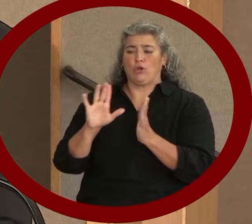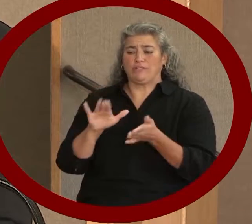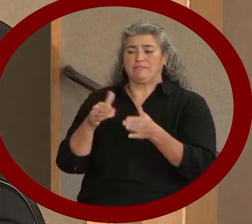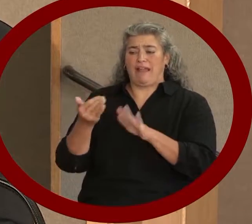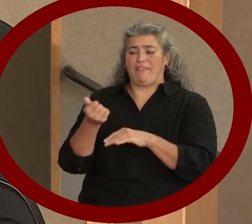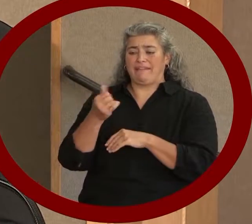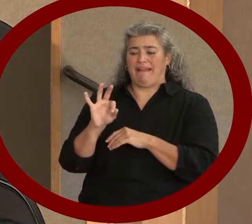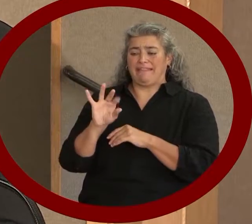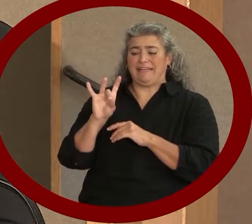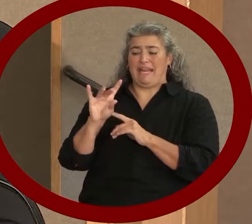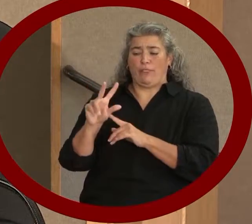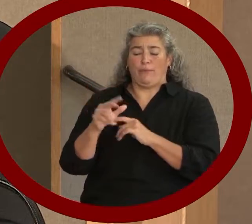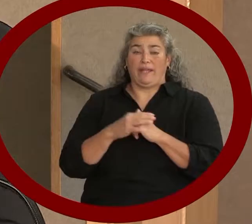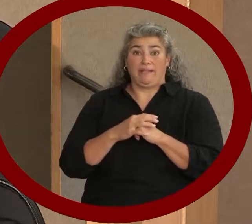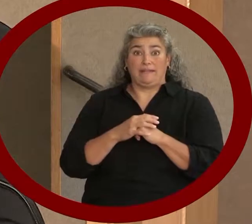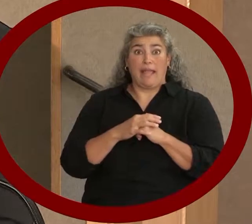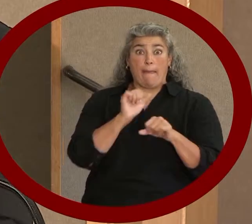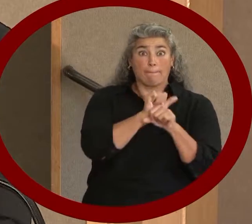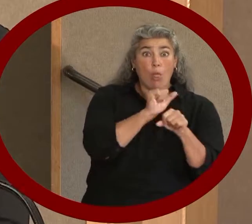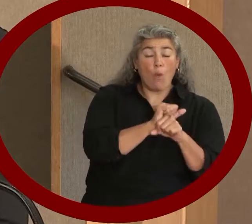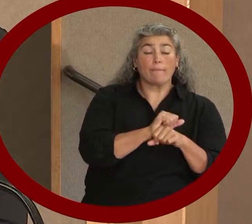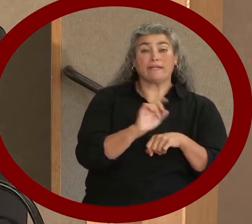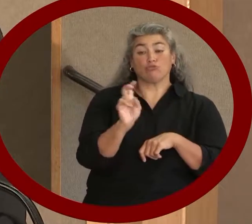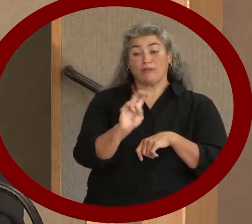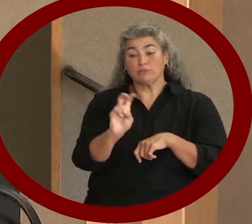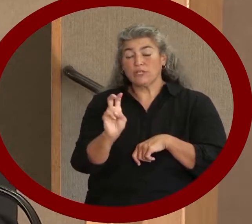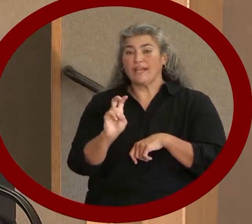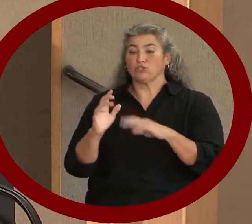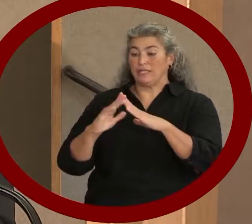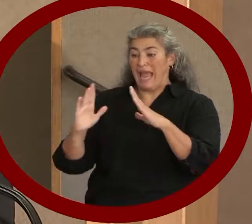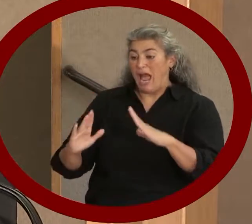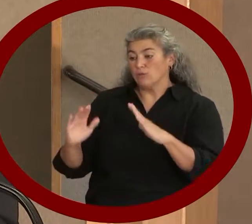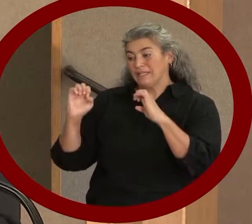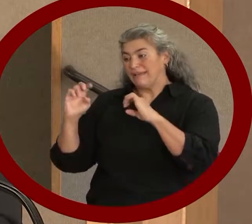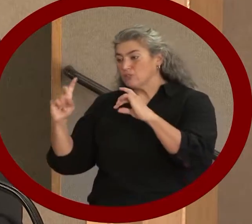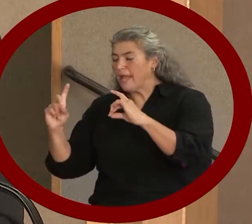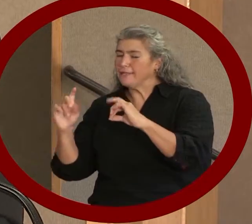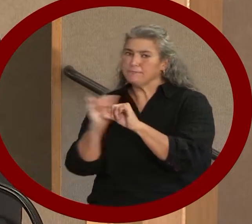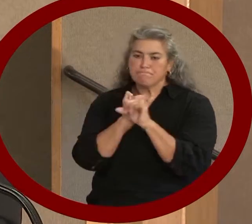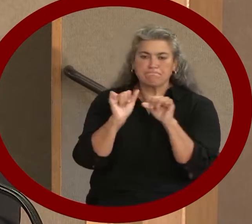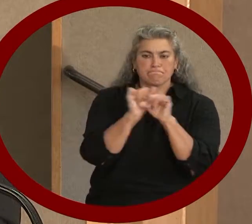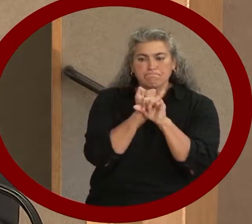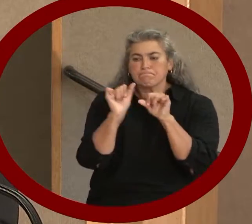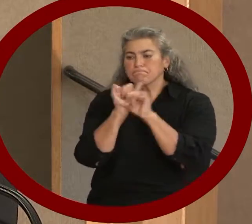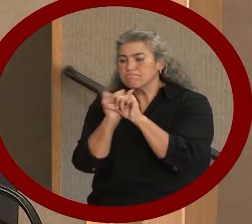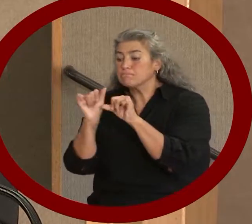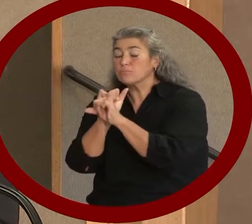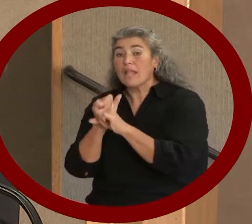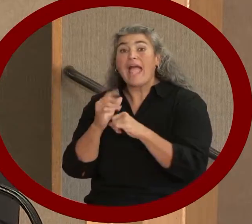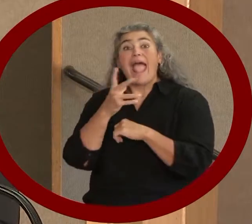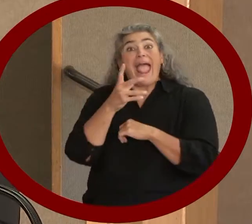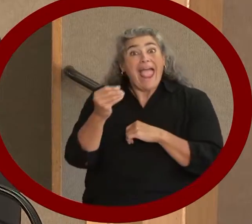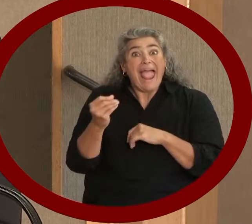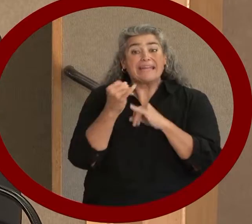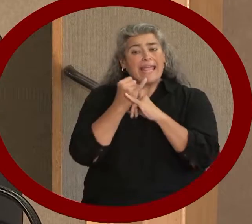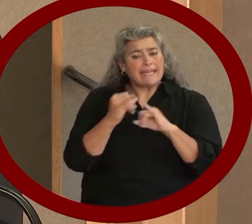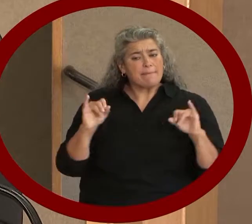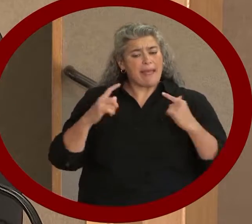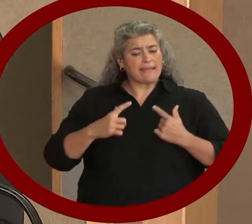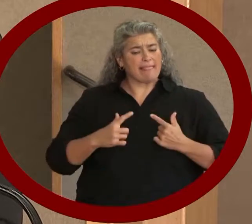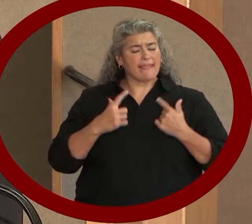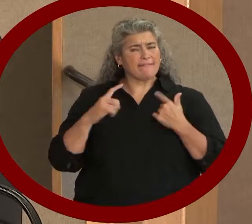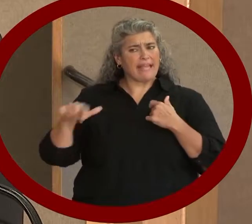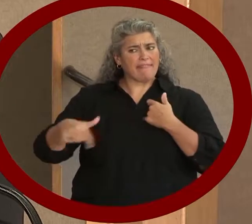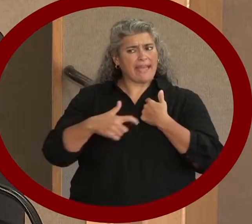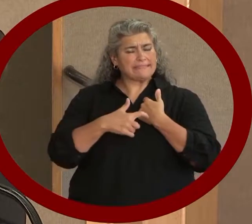opportunities in employment, transportation, housing, and education, and independent living during a time when society was